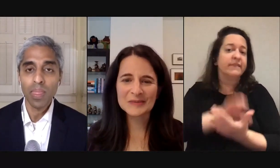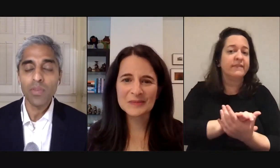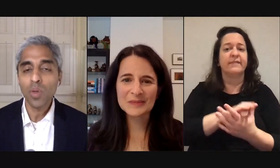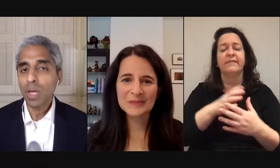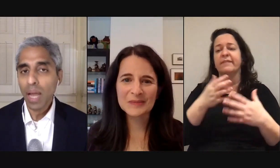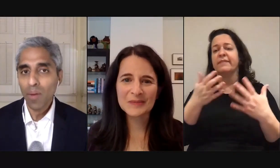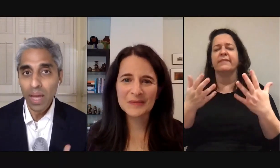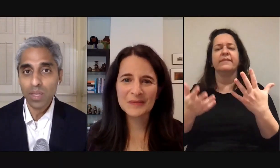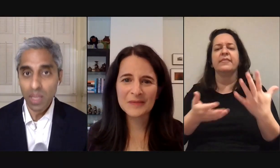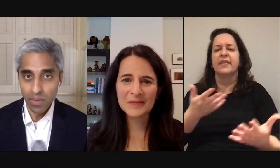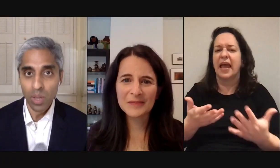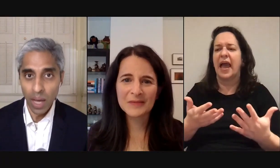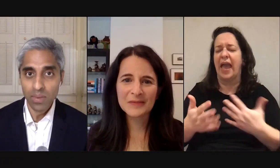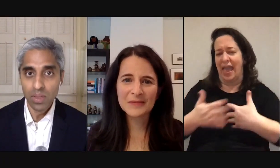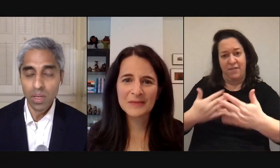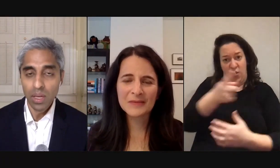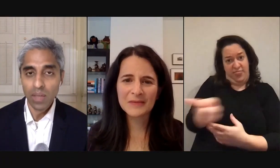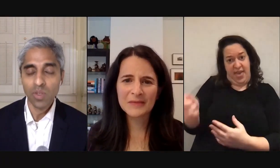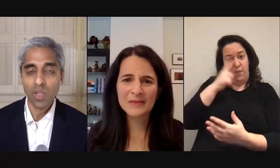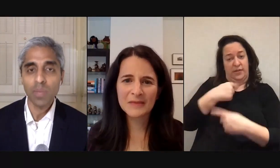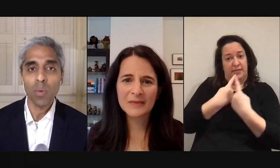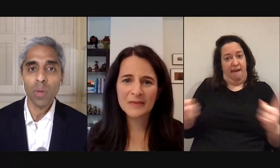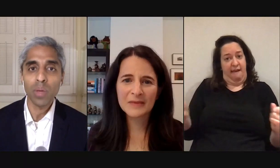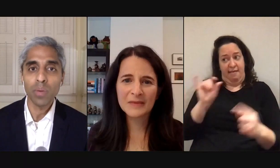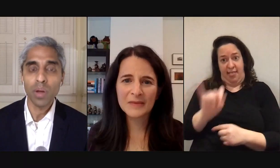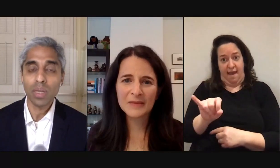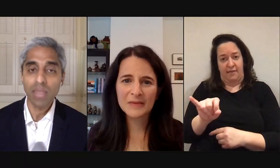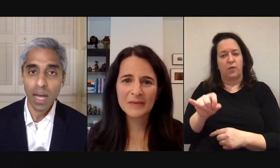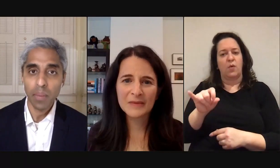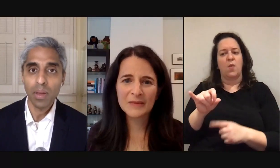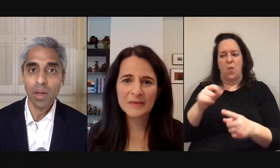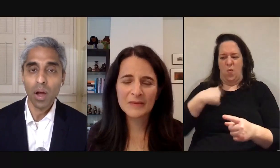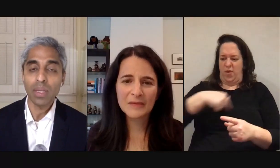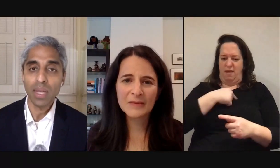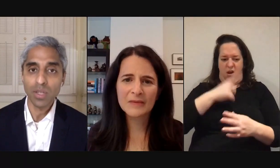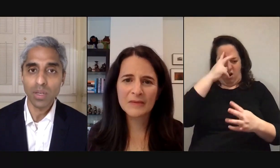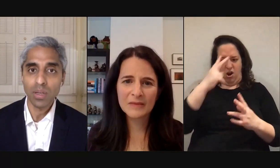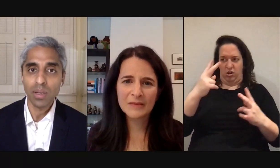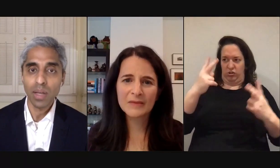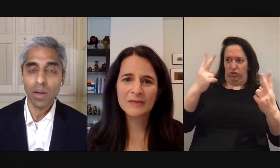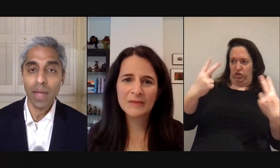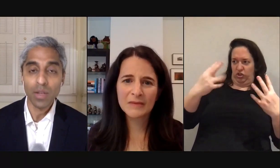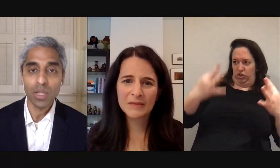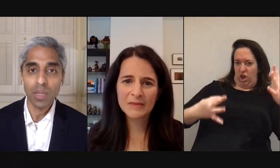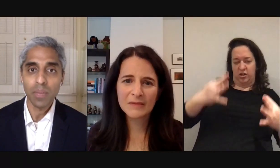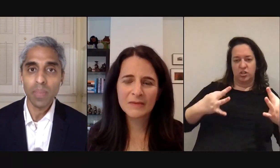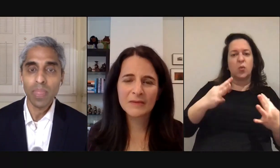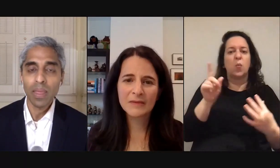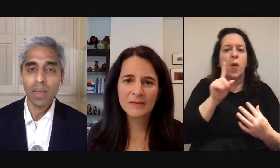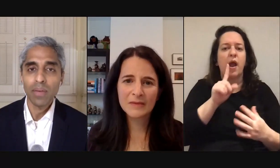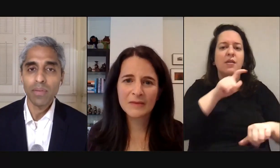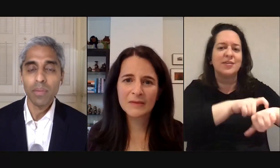if you look at how we actually live our lives as judged by where we put our time our attention and our energy